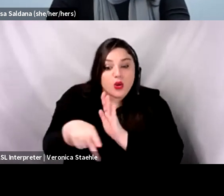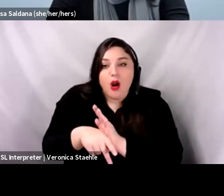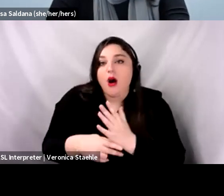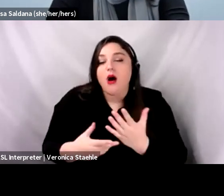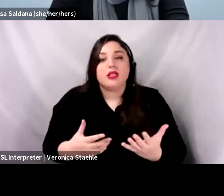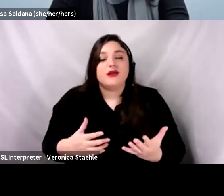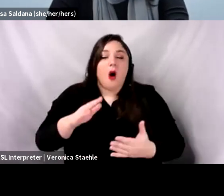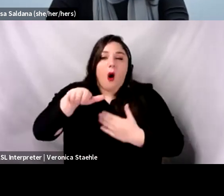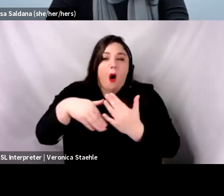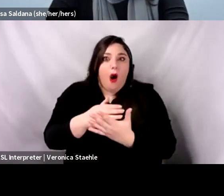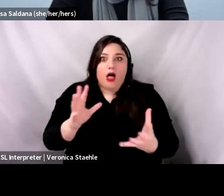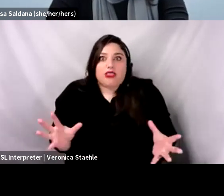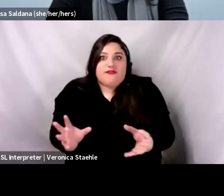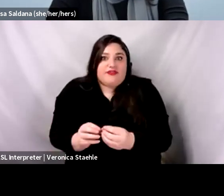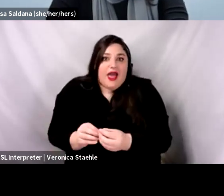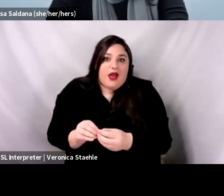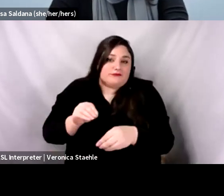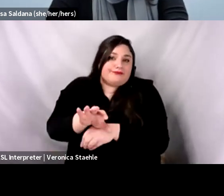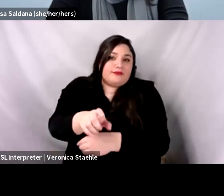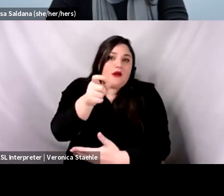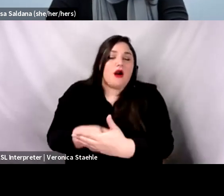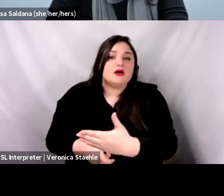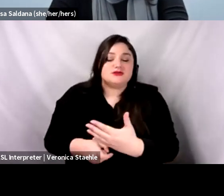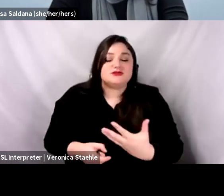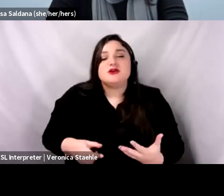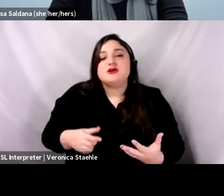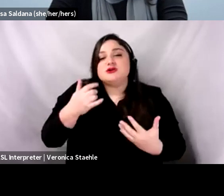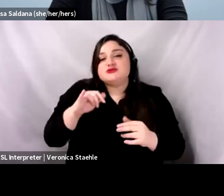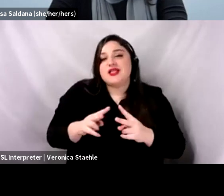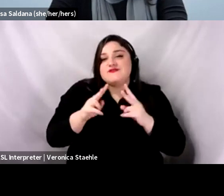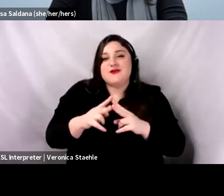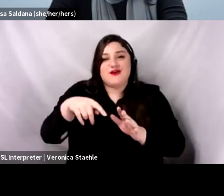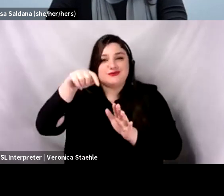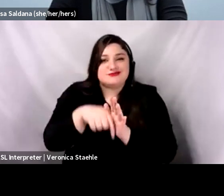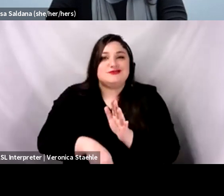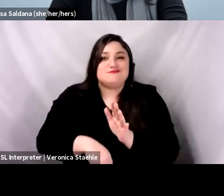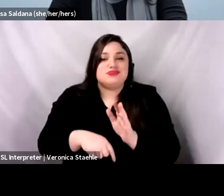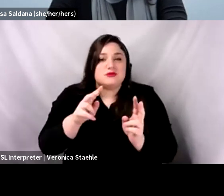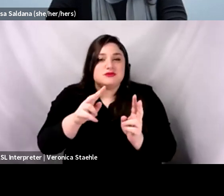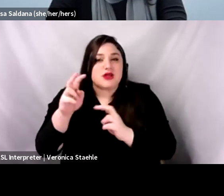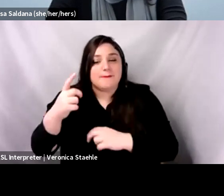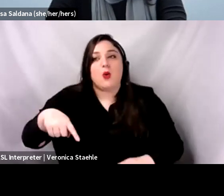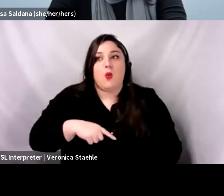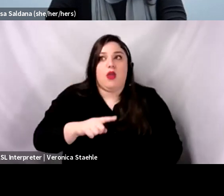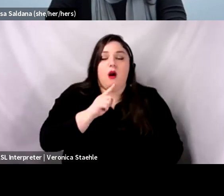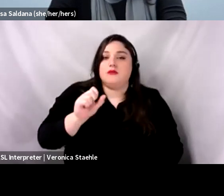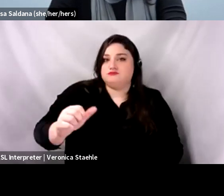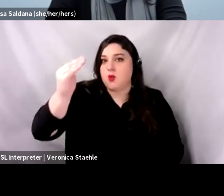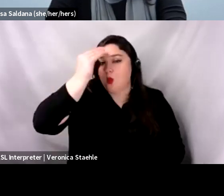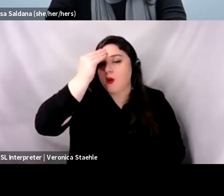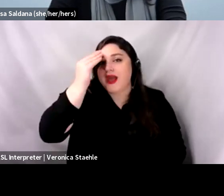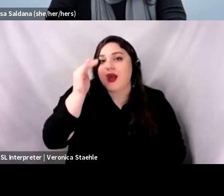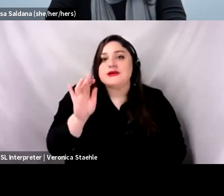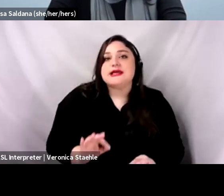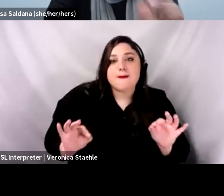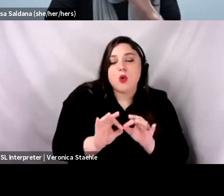costs. So, um, that's, I think a very rich topic, uh, that we know, uh, is important and understudy at